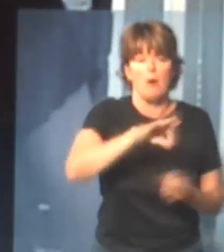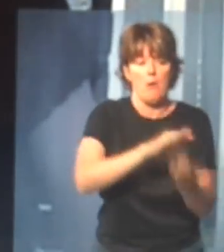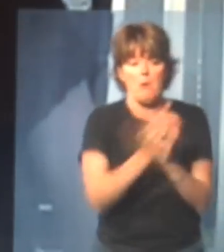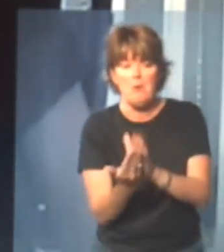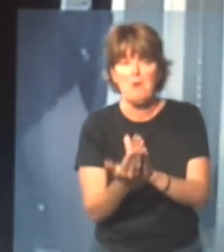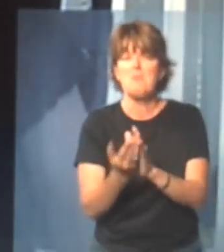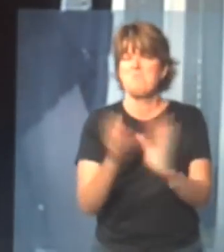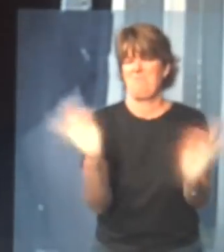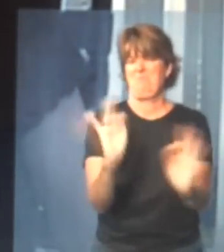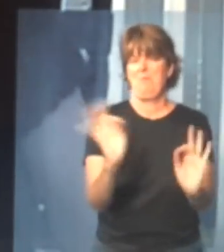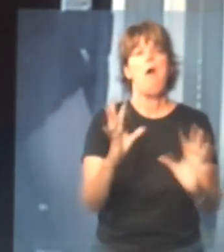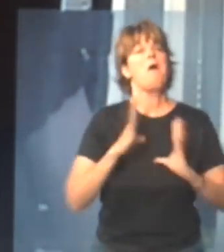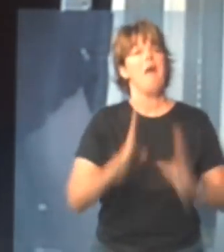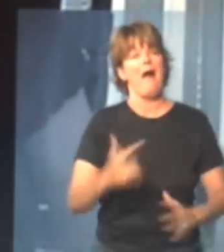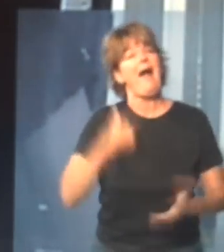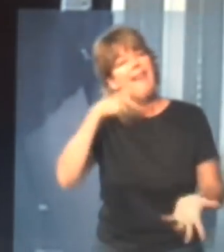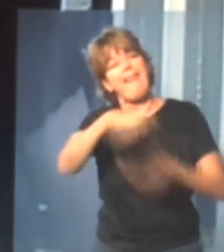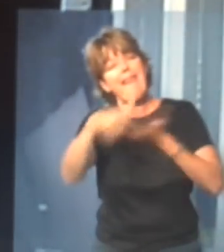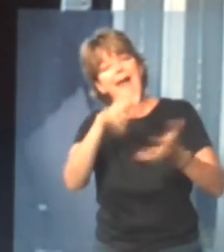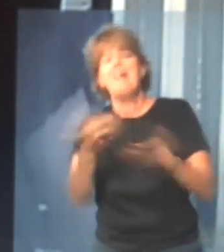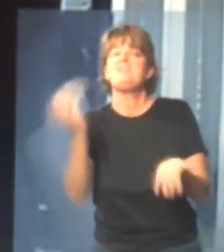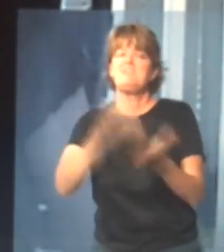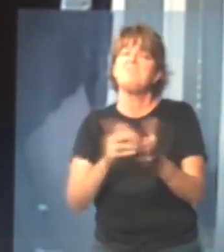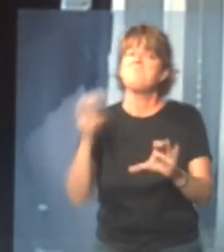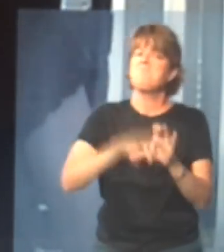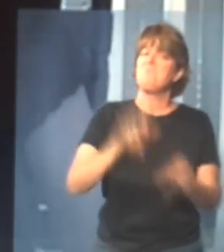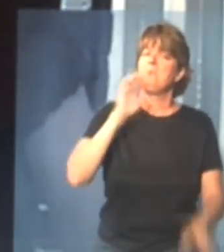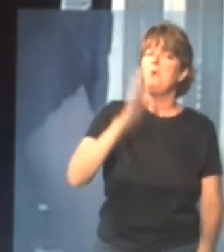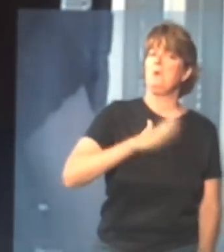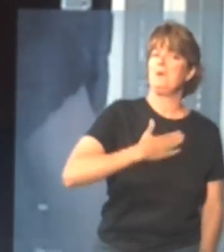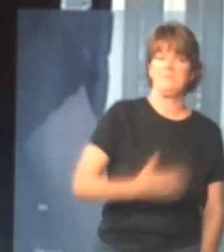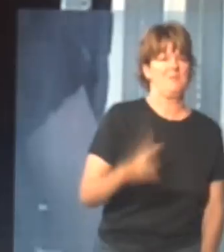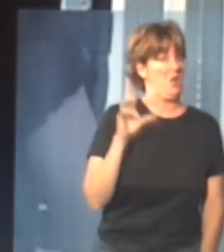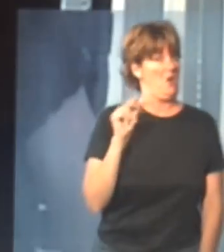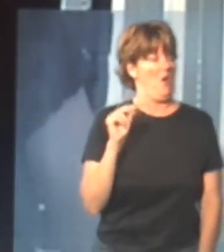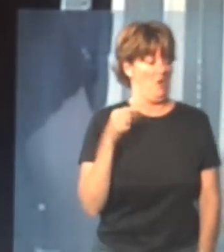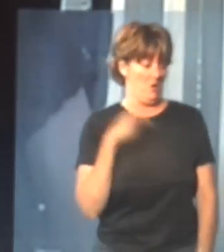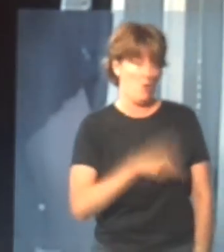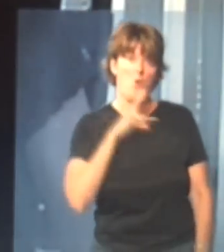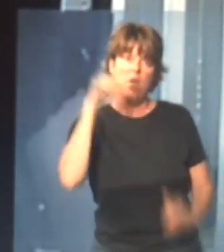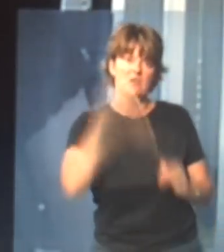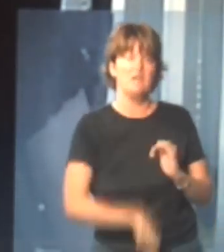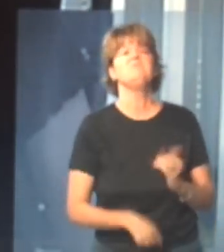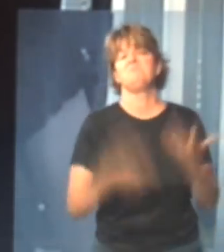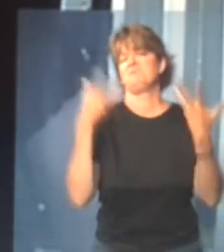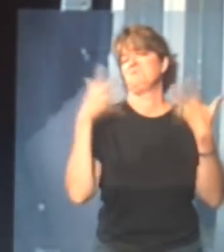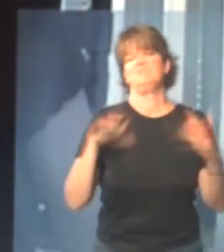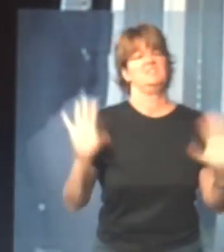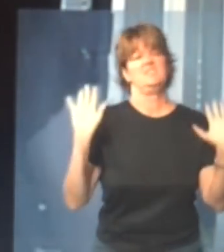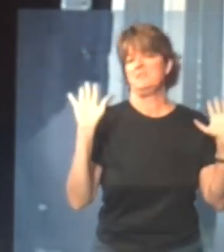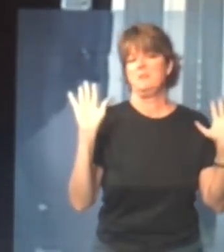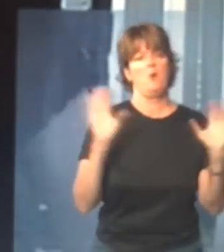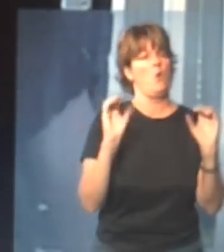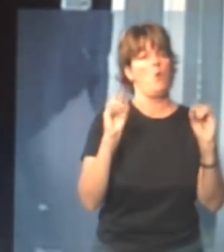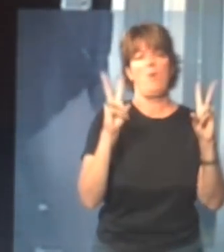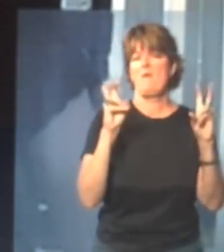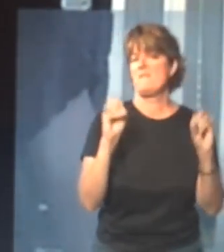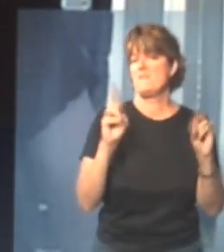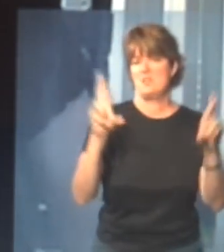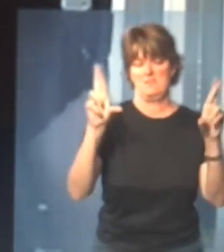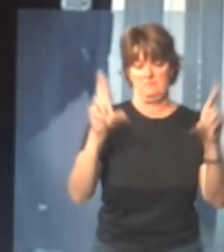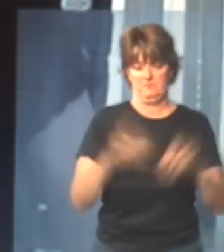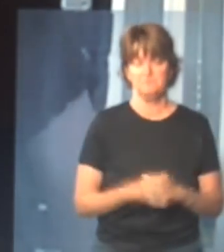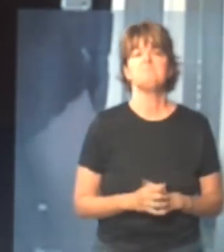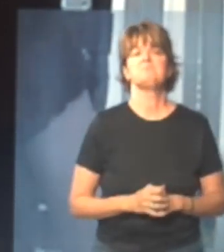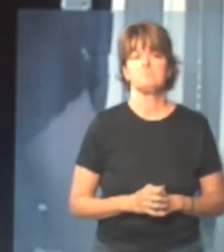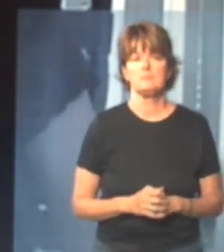ankles, I would've laughed, and got back in, and probably really would've enjoyed the canoeing, but no, I tipped over in the deepest part, so they convinced me